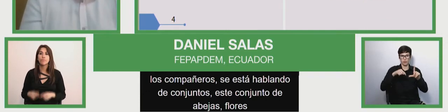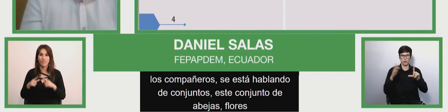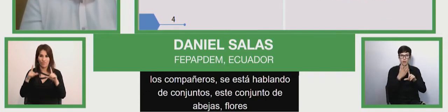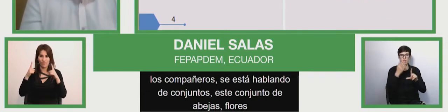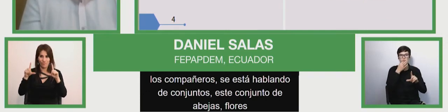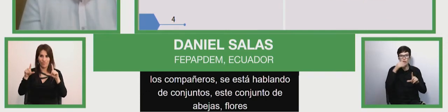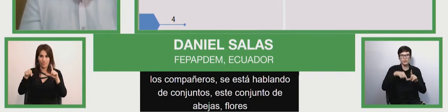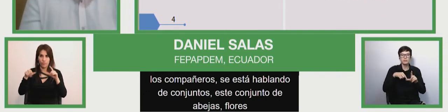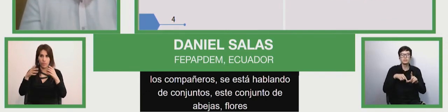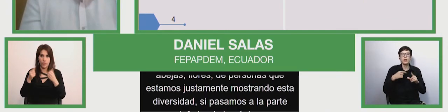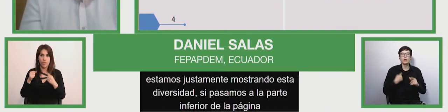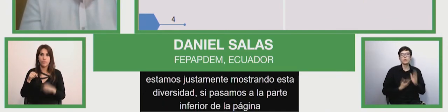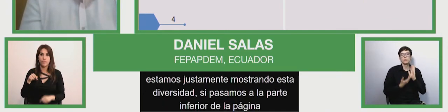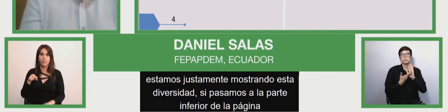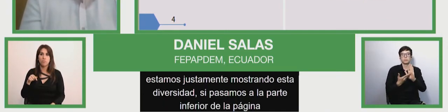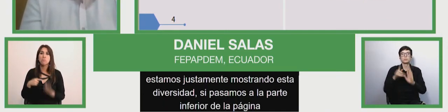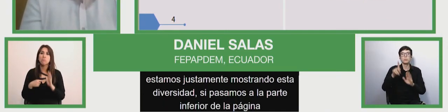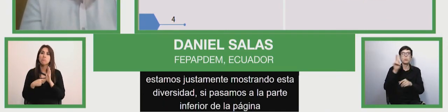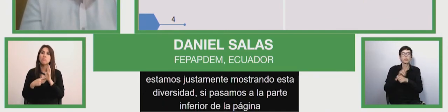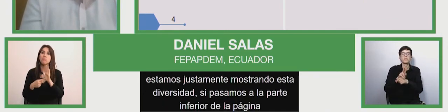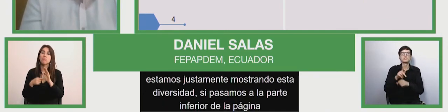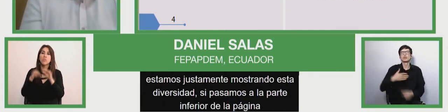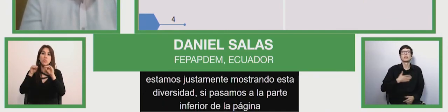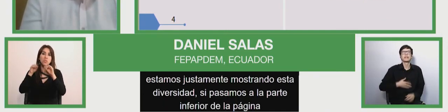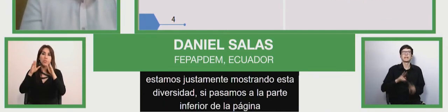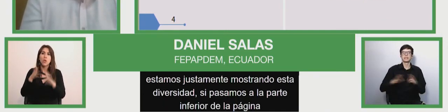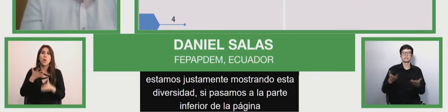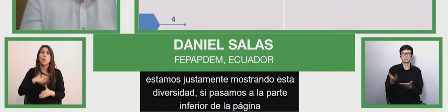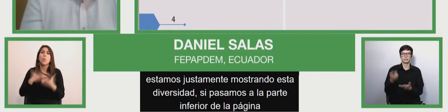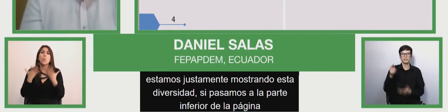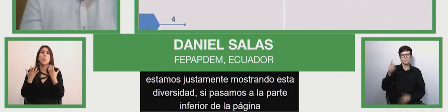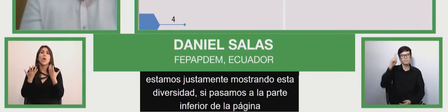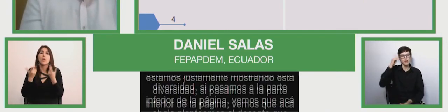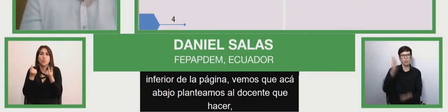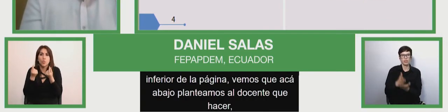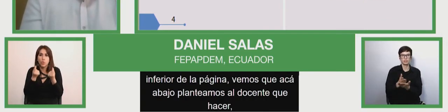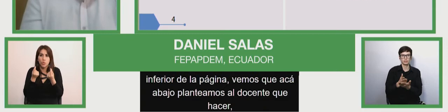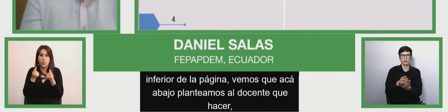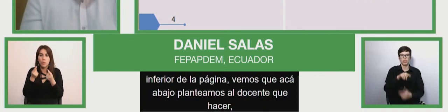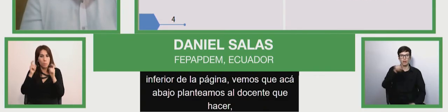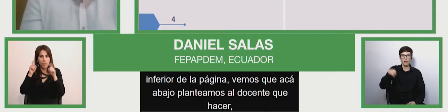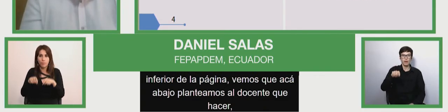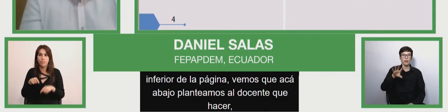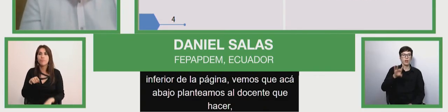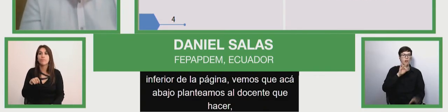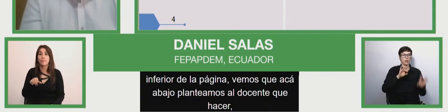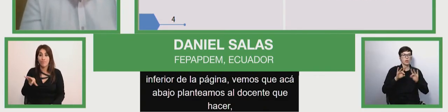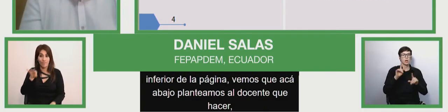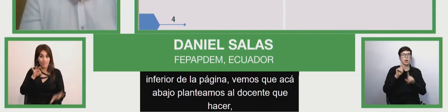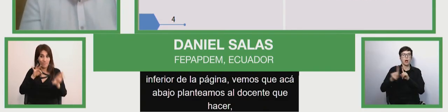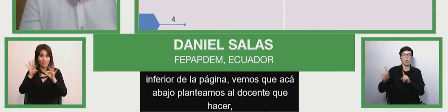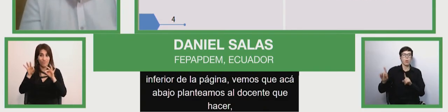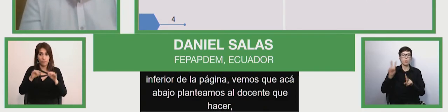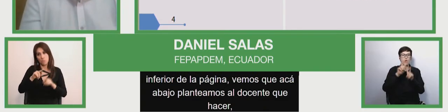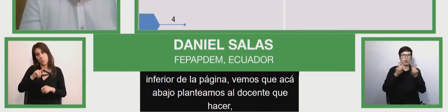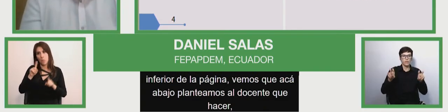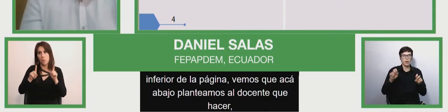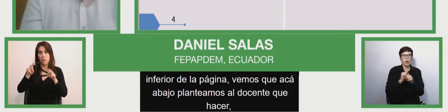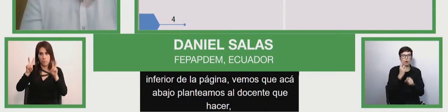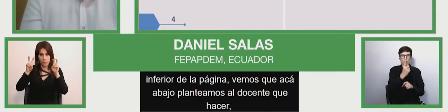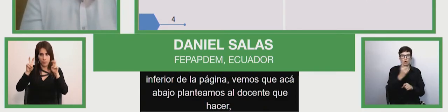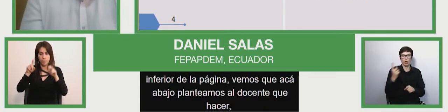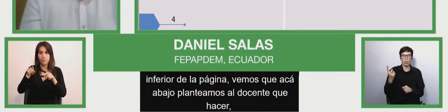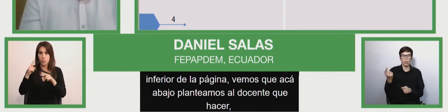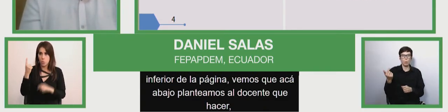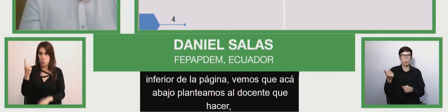teacher what to do what is the objective as a function of the national group that we have which which objects are going to be worked in each of the subject and the codes that